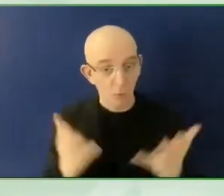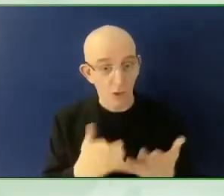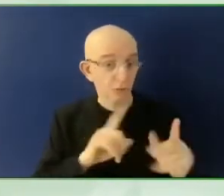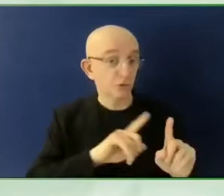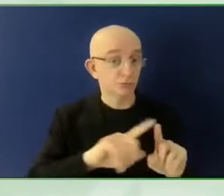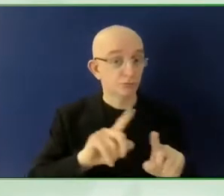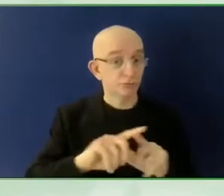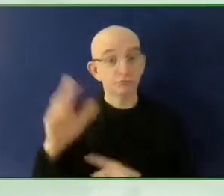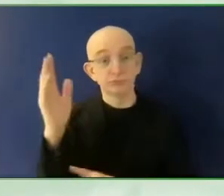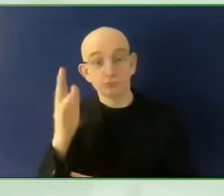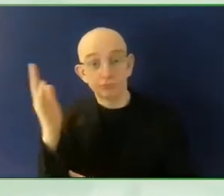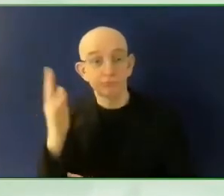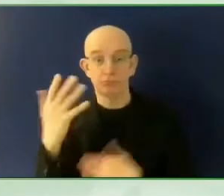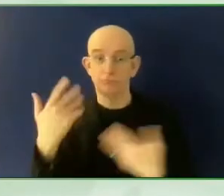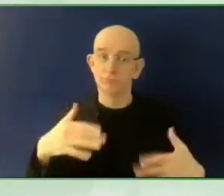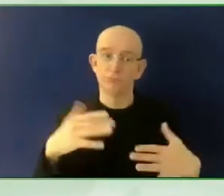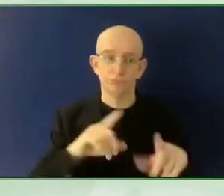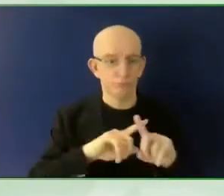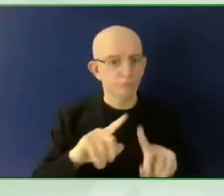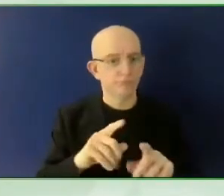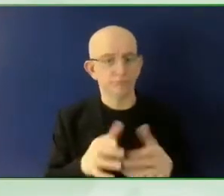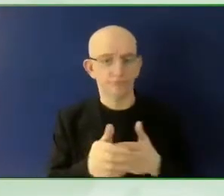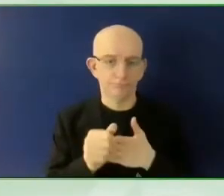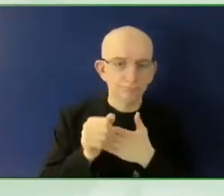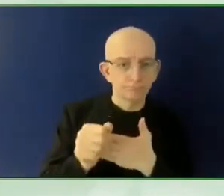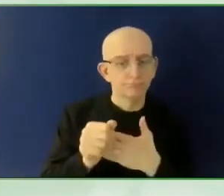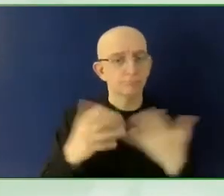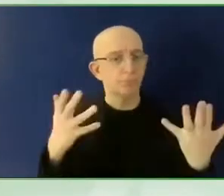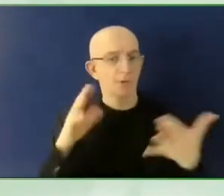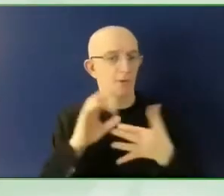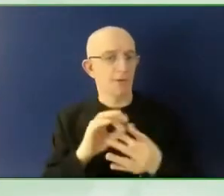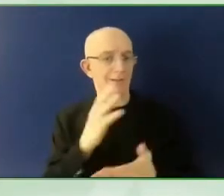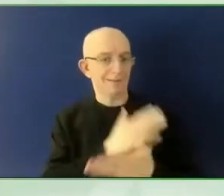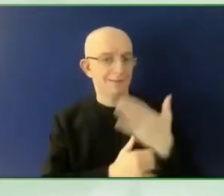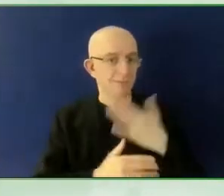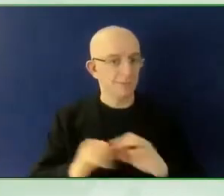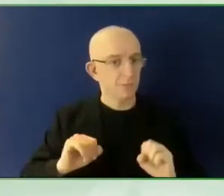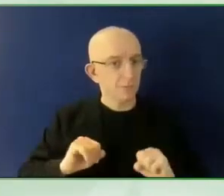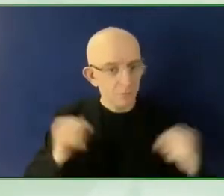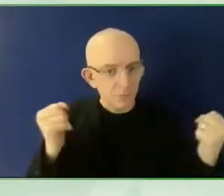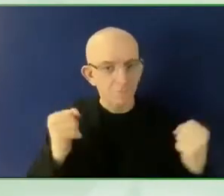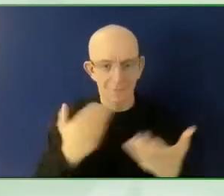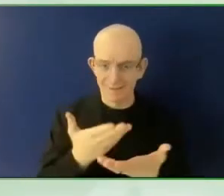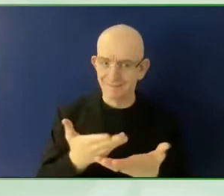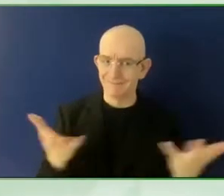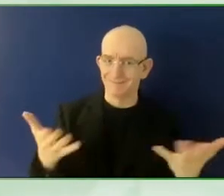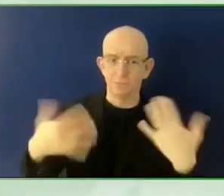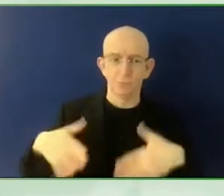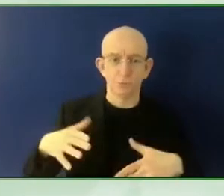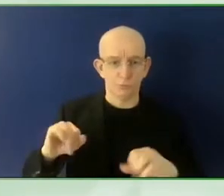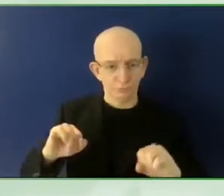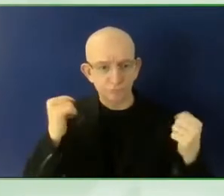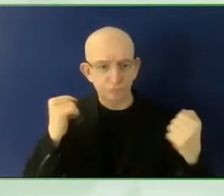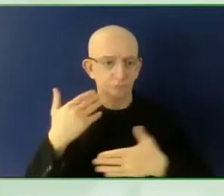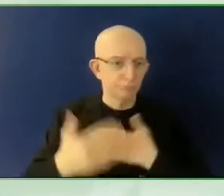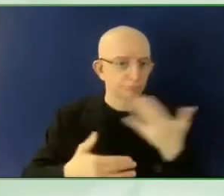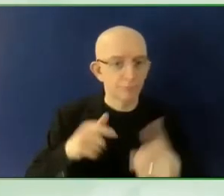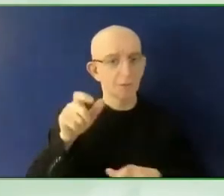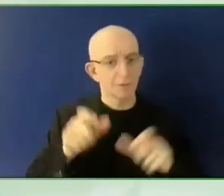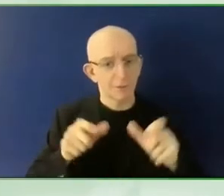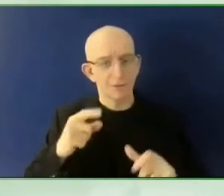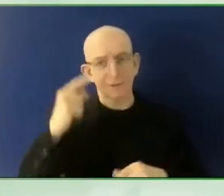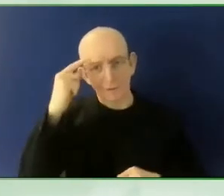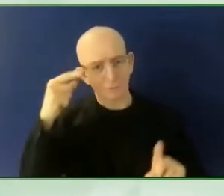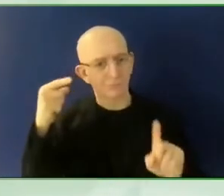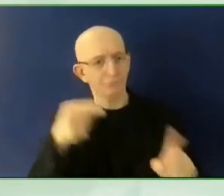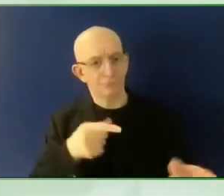I am so honored today to be with a real innovator and groundbreaking leader with Kearns Lane, who is here to